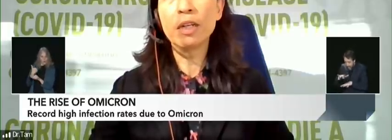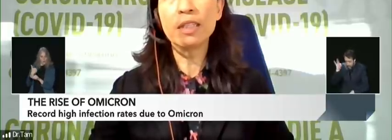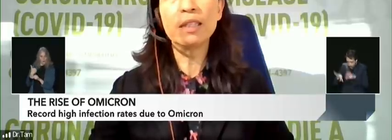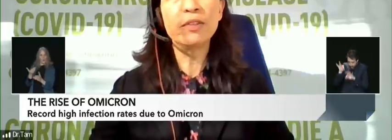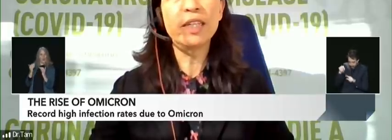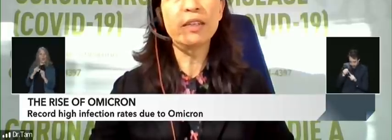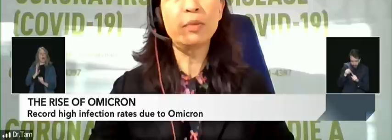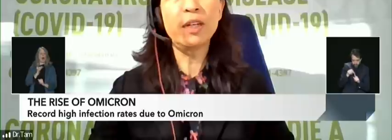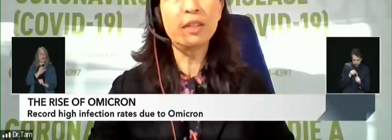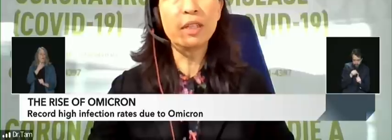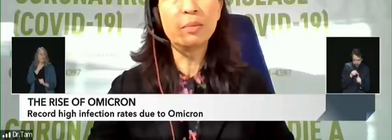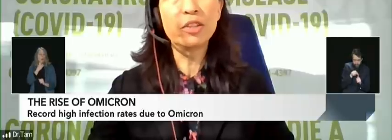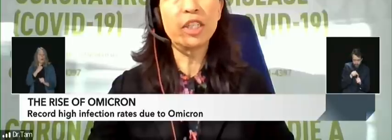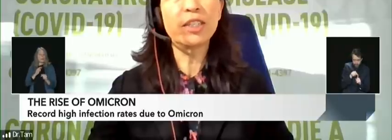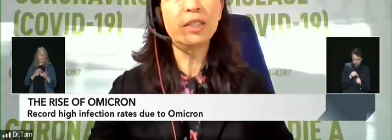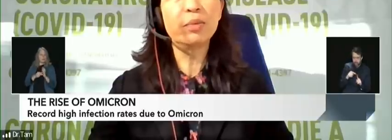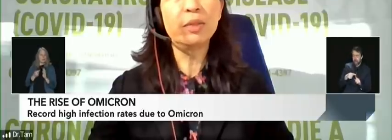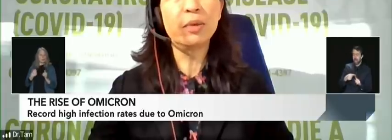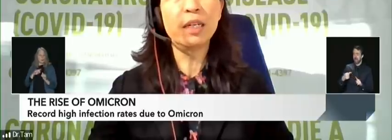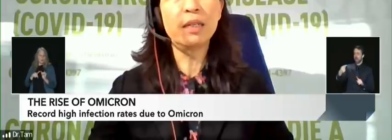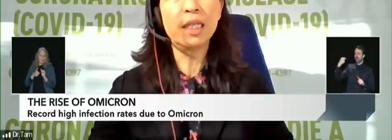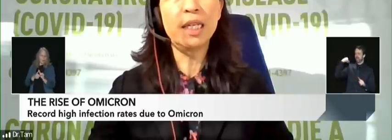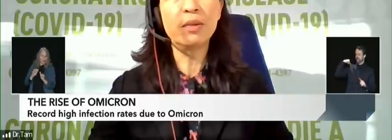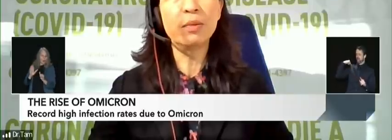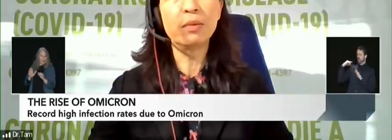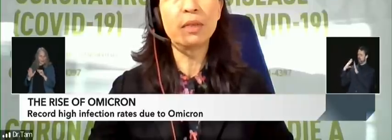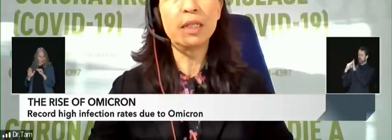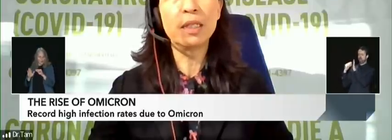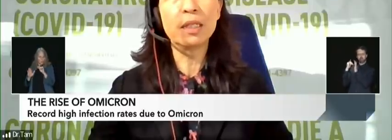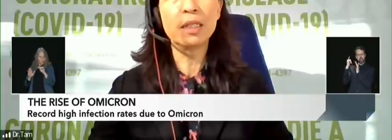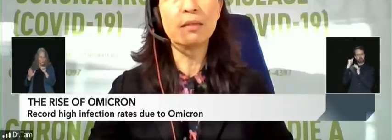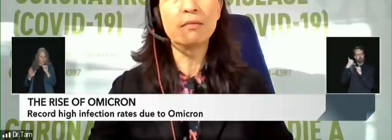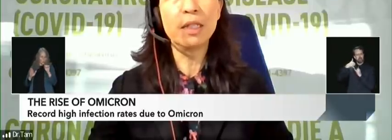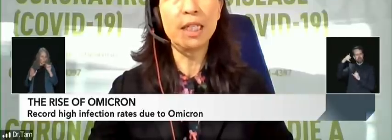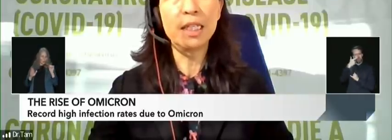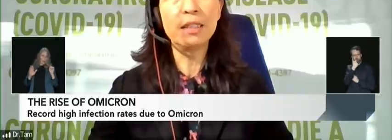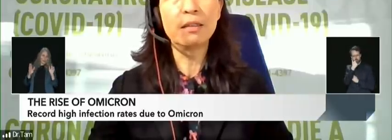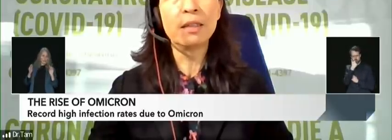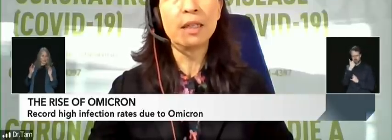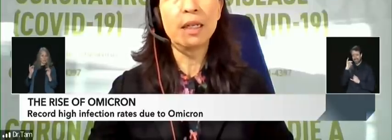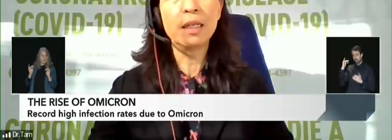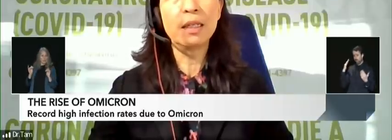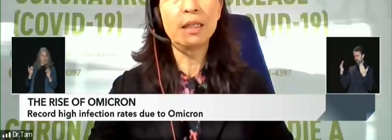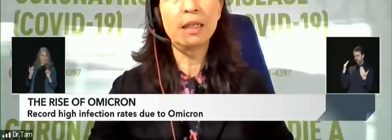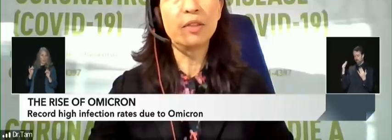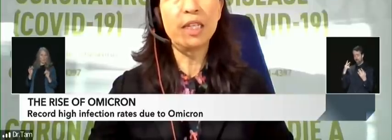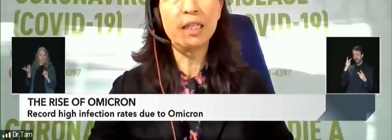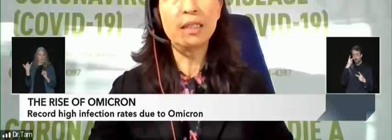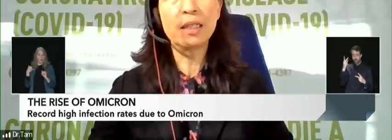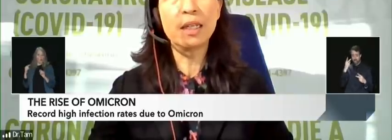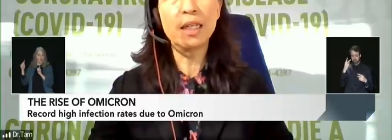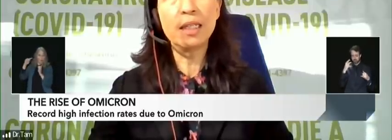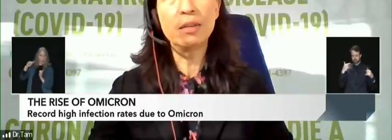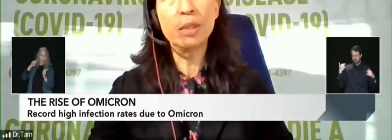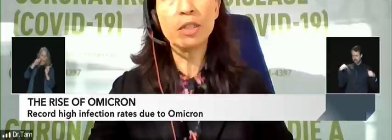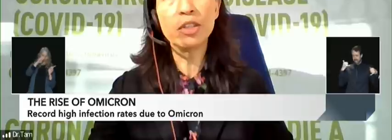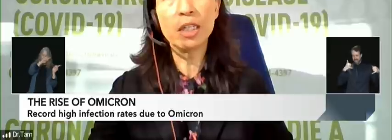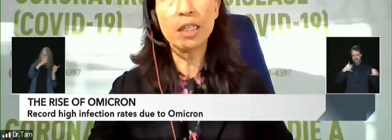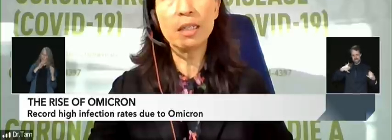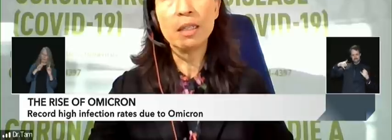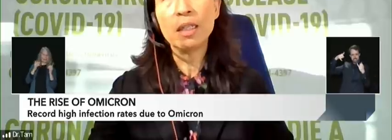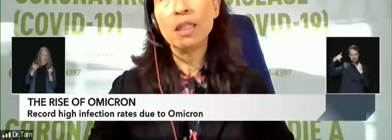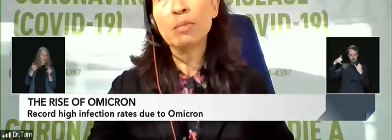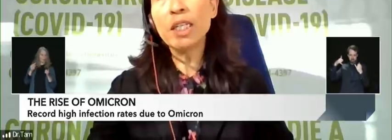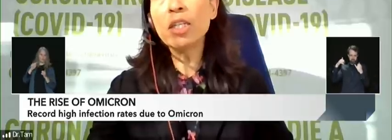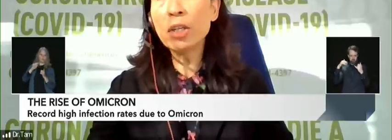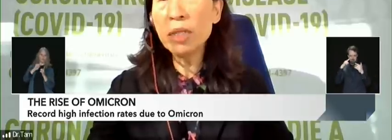other plots that we've had followed the projections pretty well and now it doesn't really so I think the number of cases are likely to be much